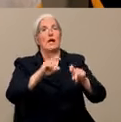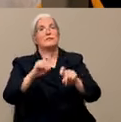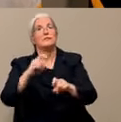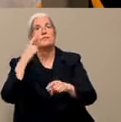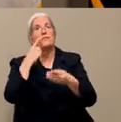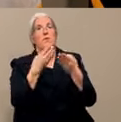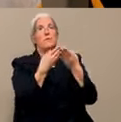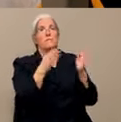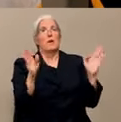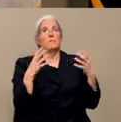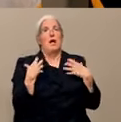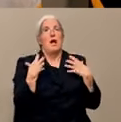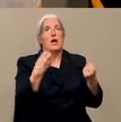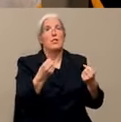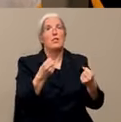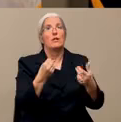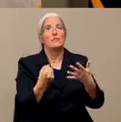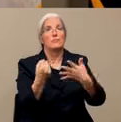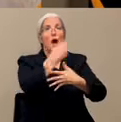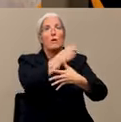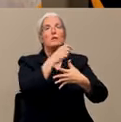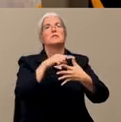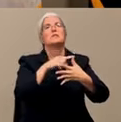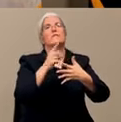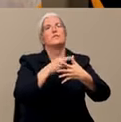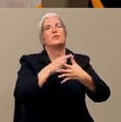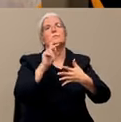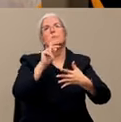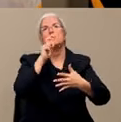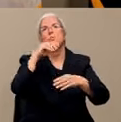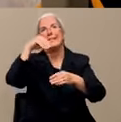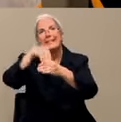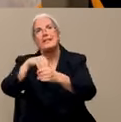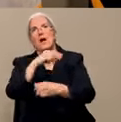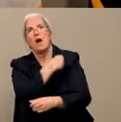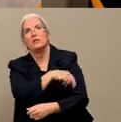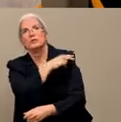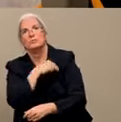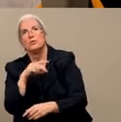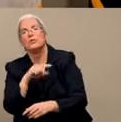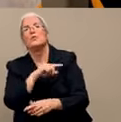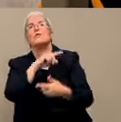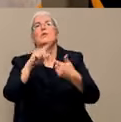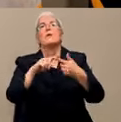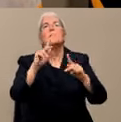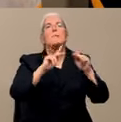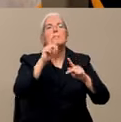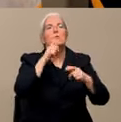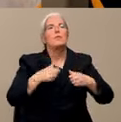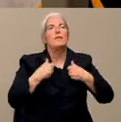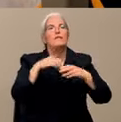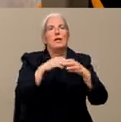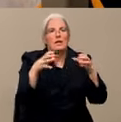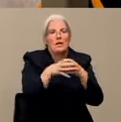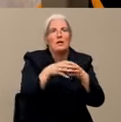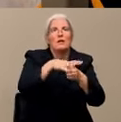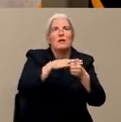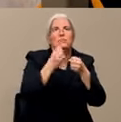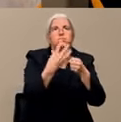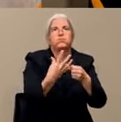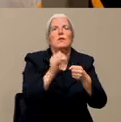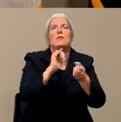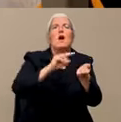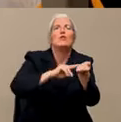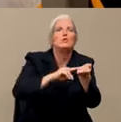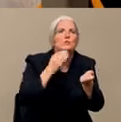We talked about people in congregate living settings such as nursing homes and things. In addition, it's